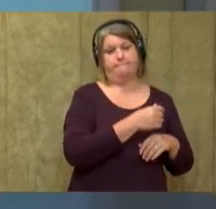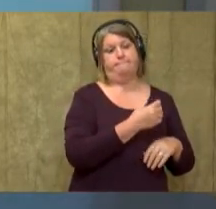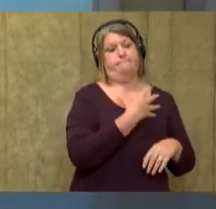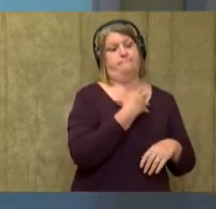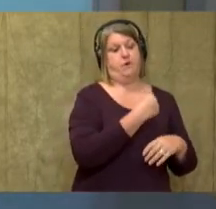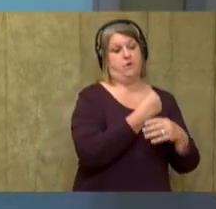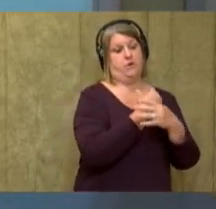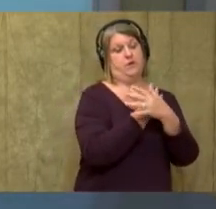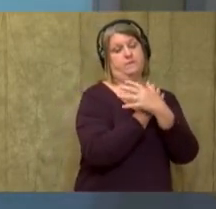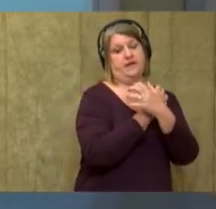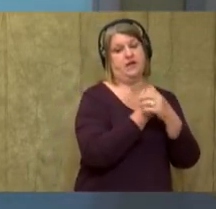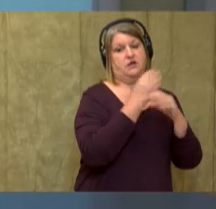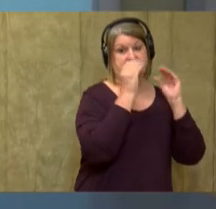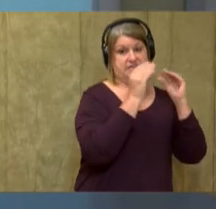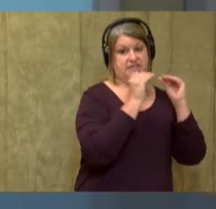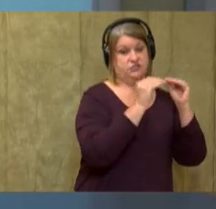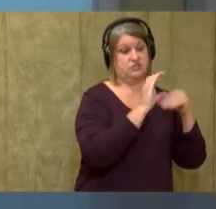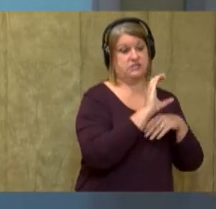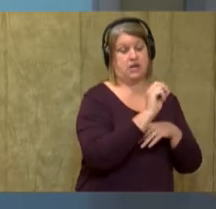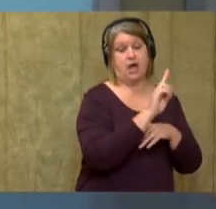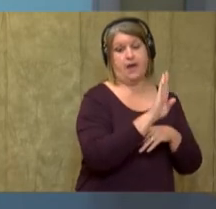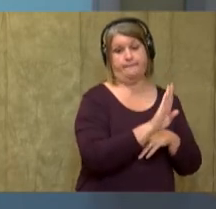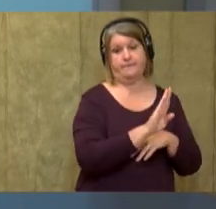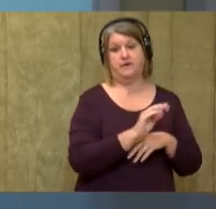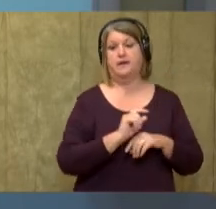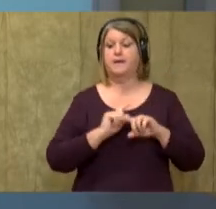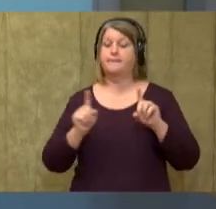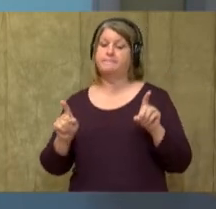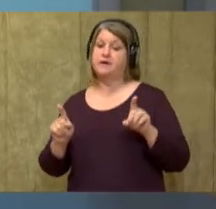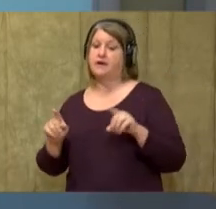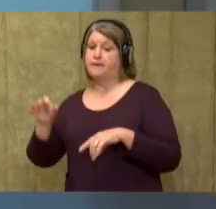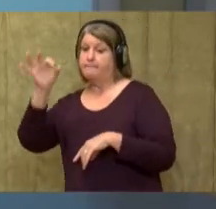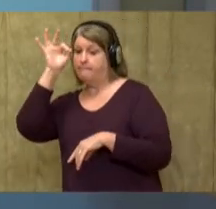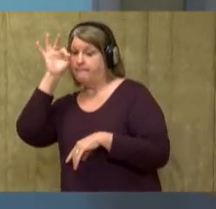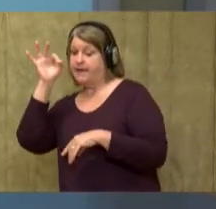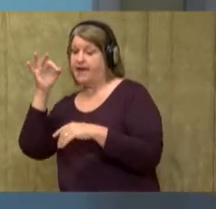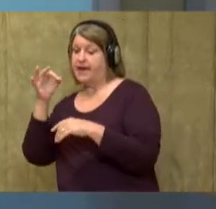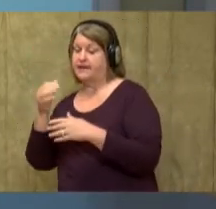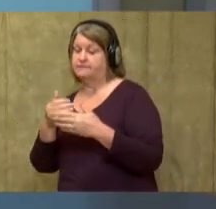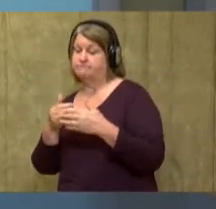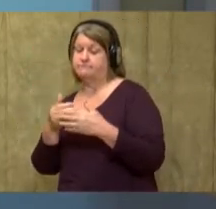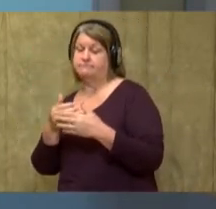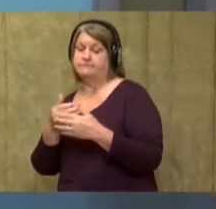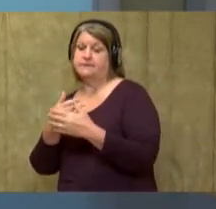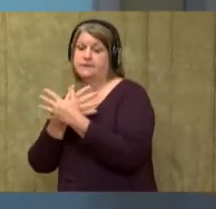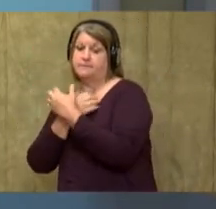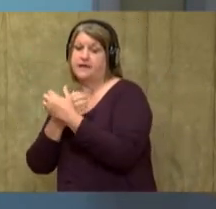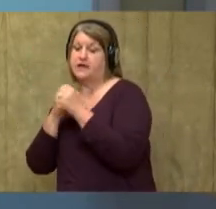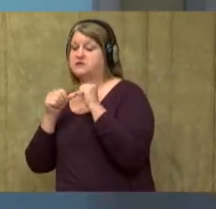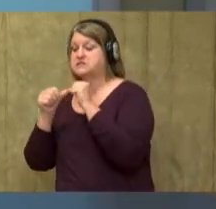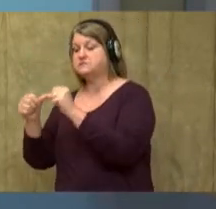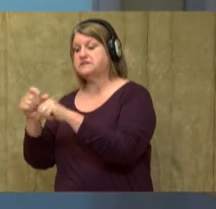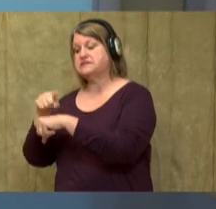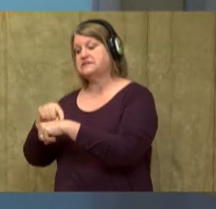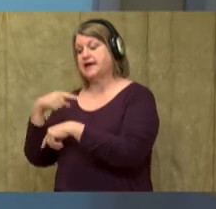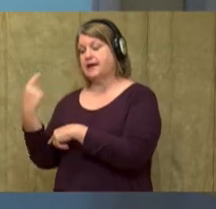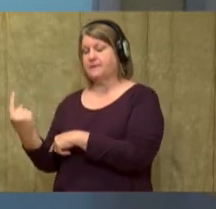And with the panda, it spends time alone. So, we're going to say spends time alone.